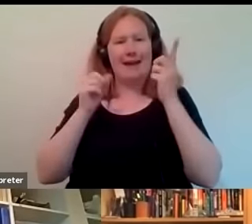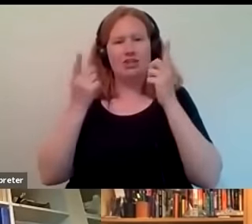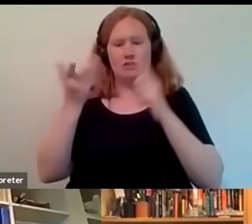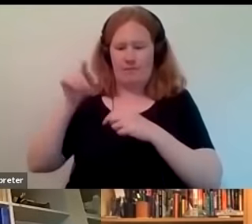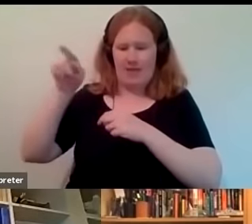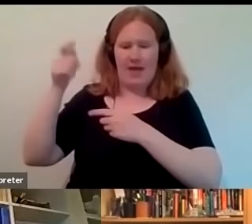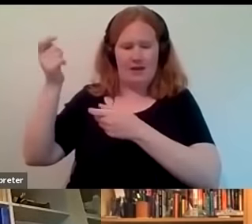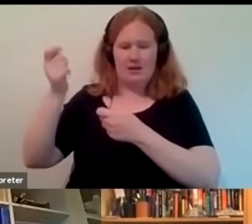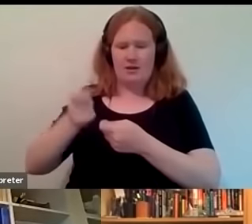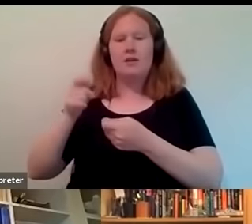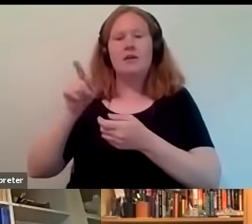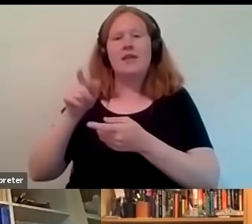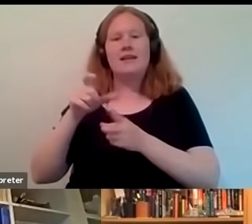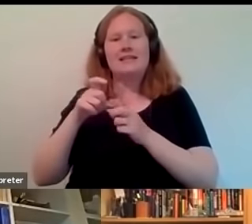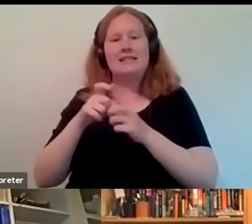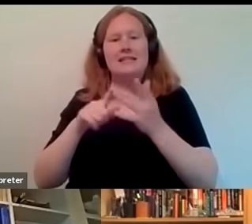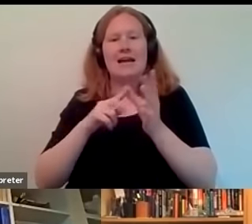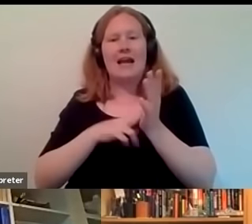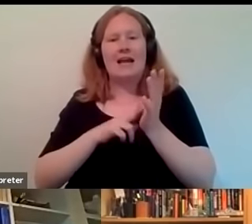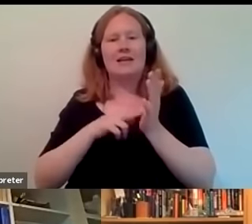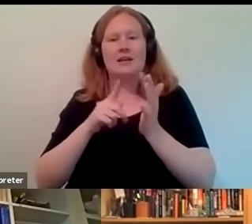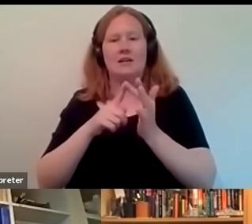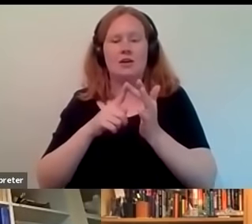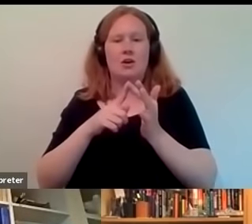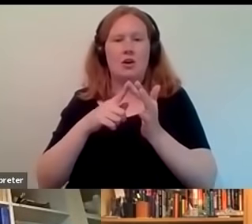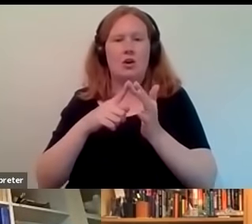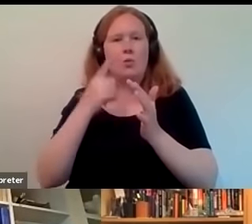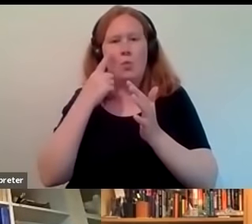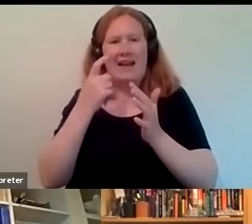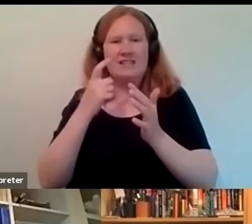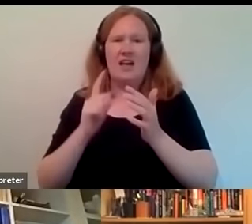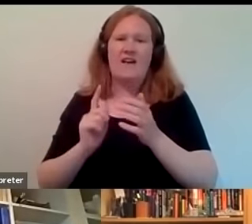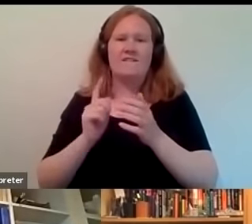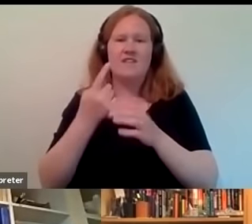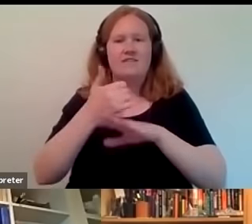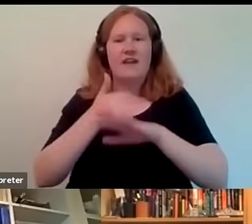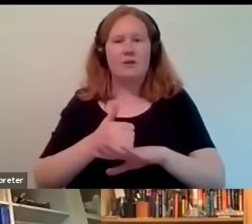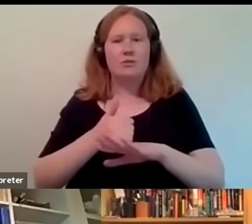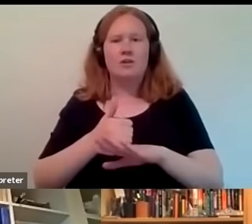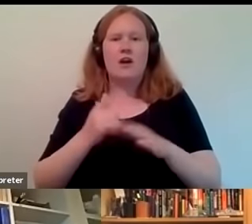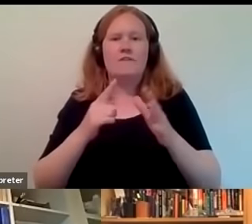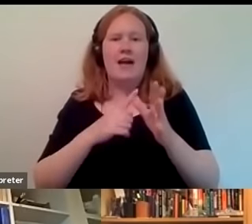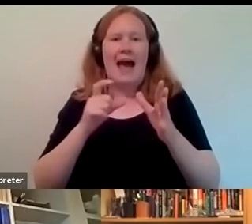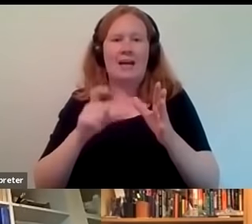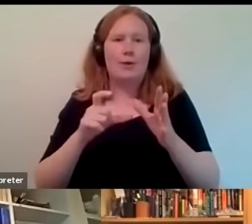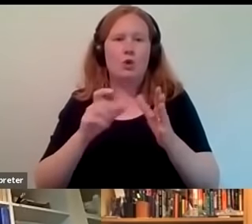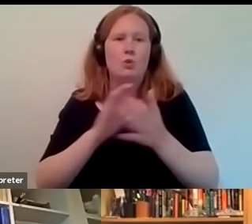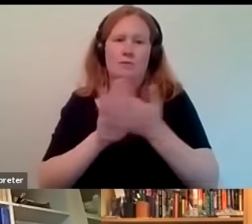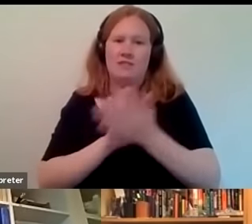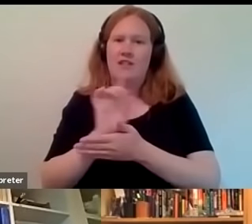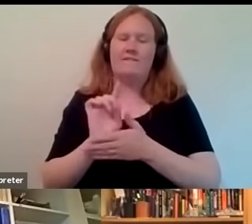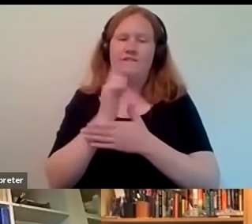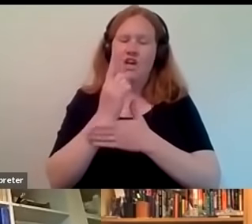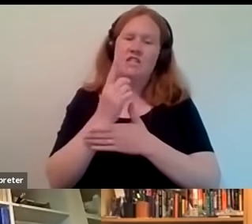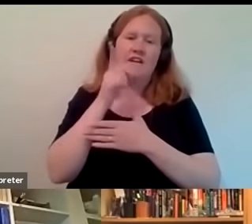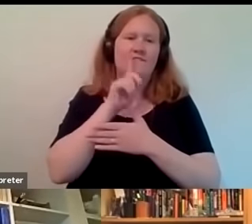diane white who is one of the founding members of akabu which is the first all-female reggae band talk about her story and